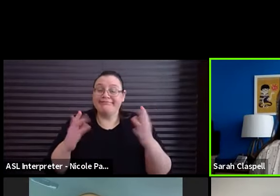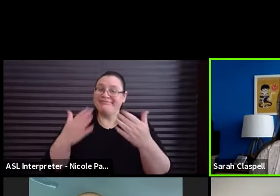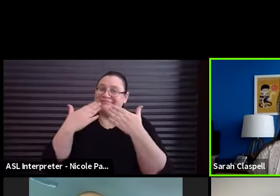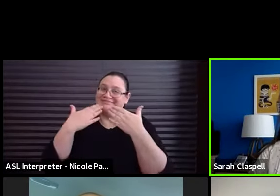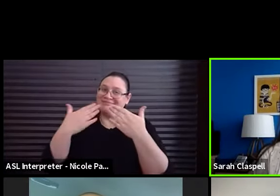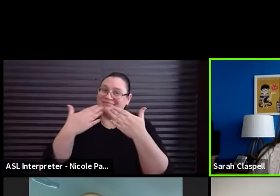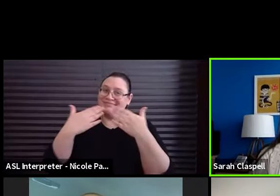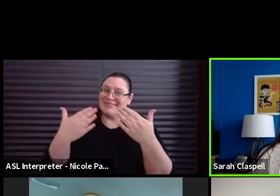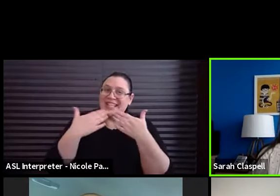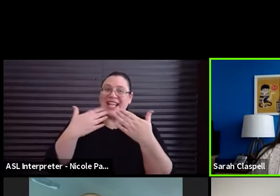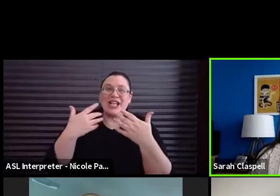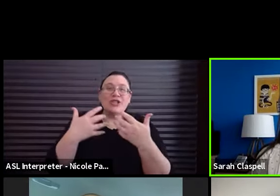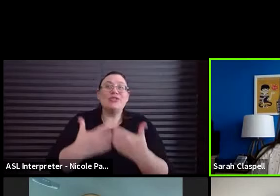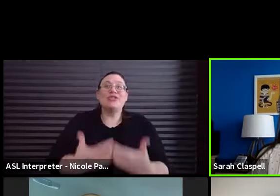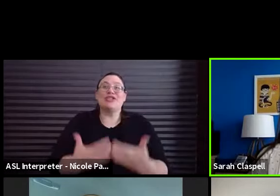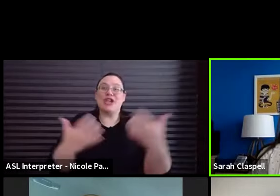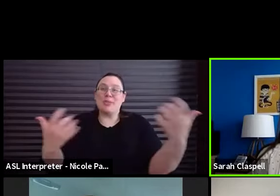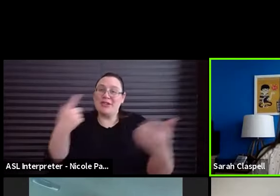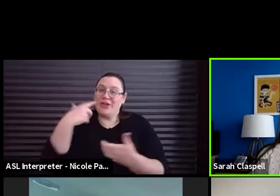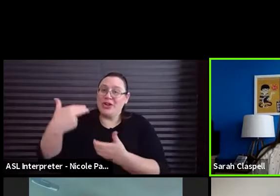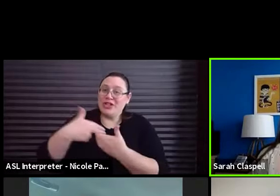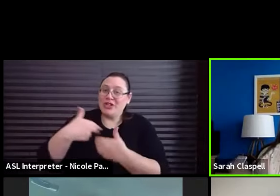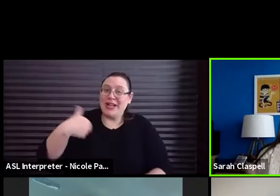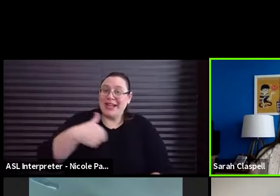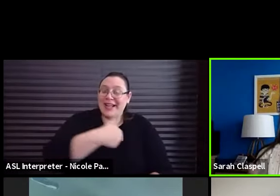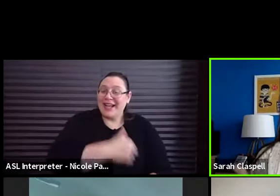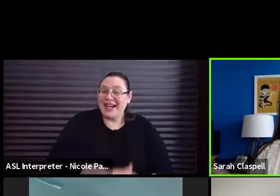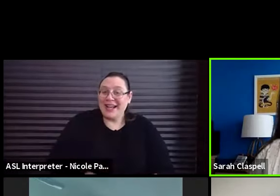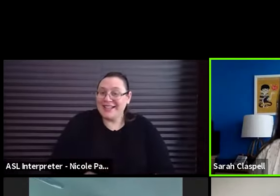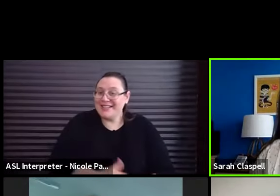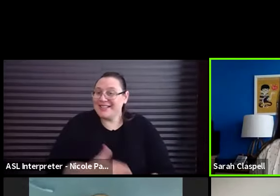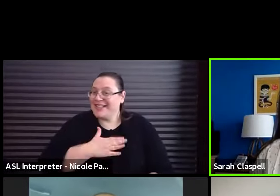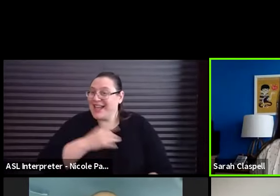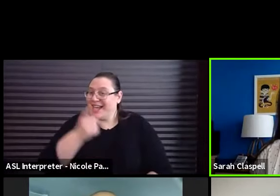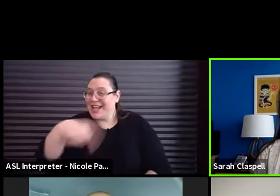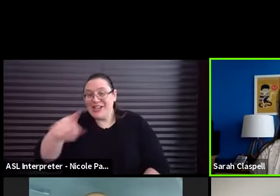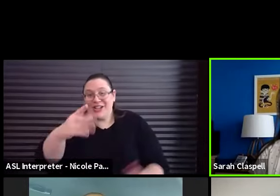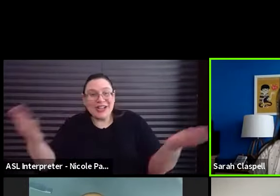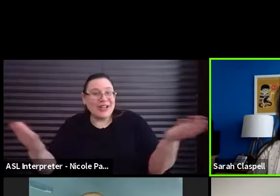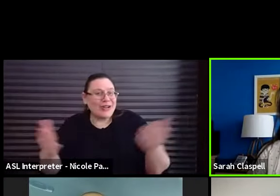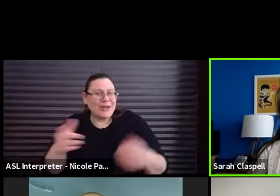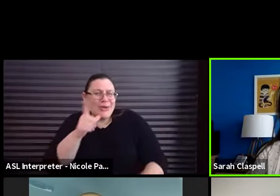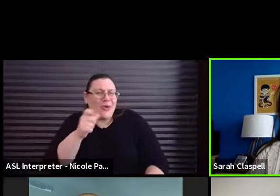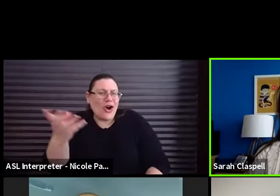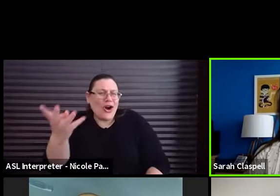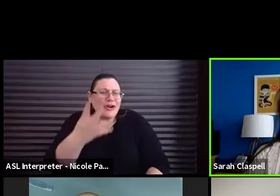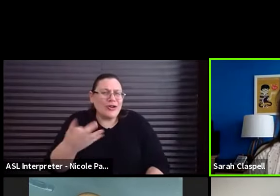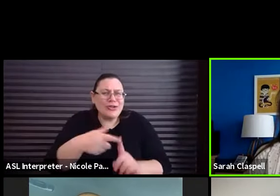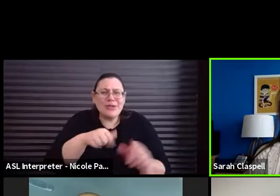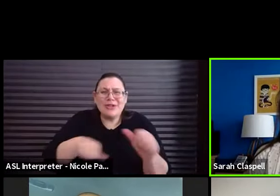for so much for joining us. I'm glad to have you here. What, who are the four of you to each other?